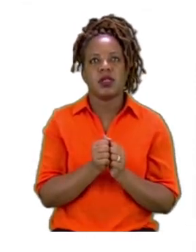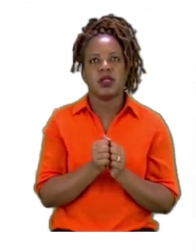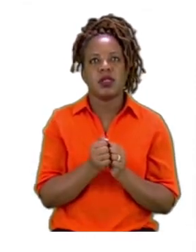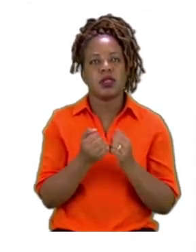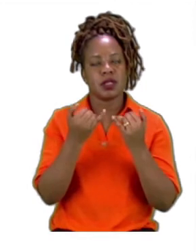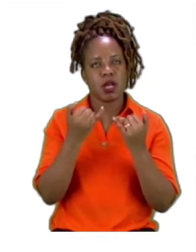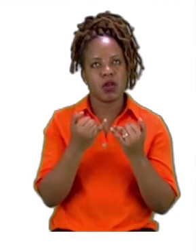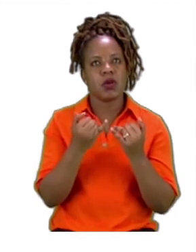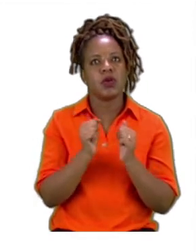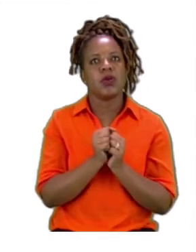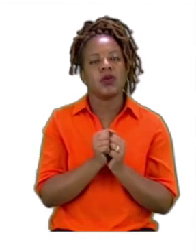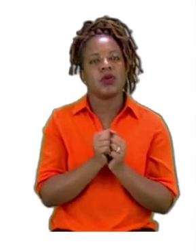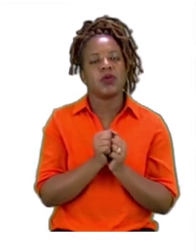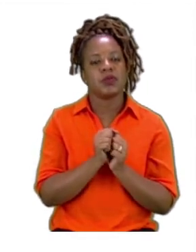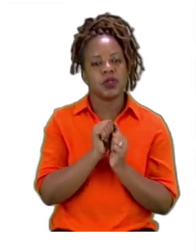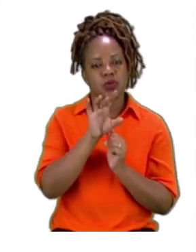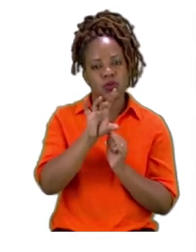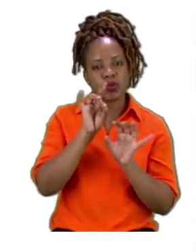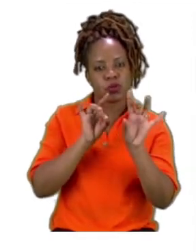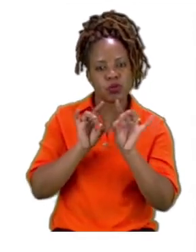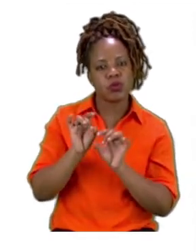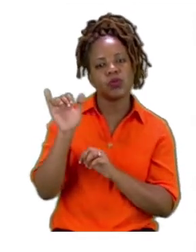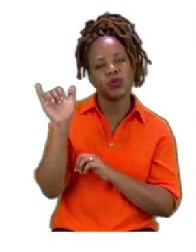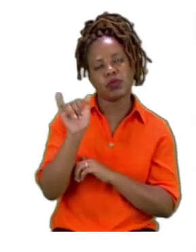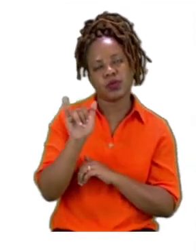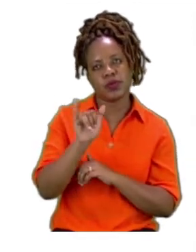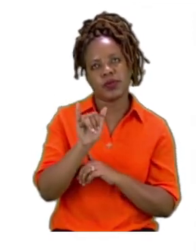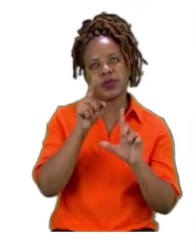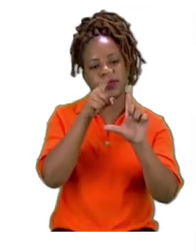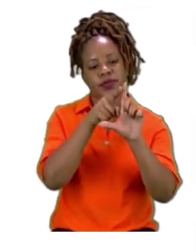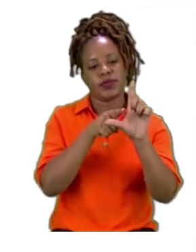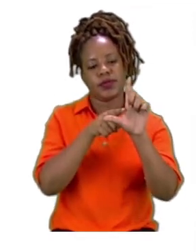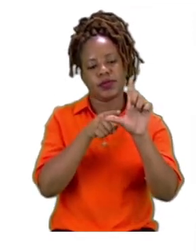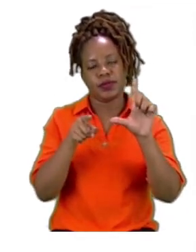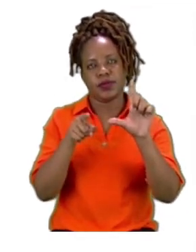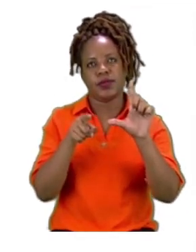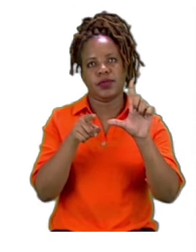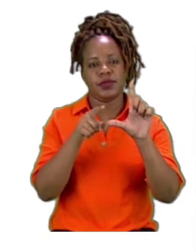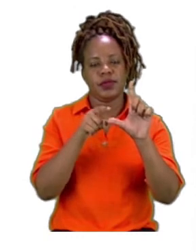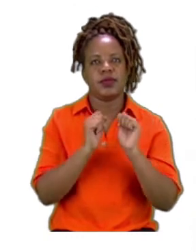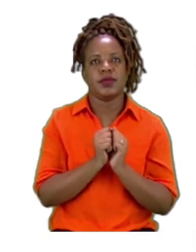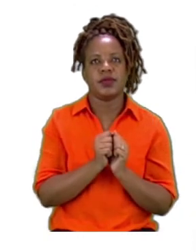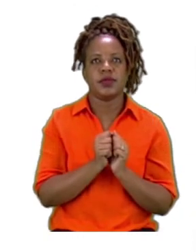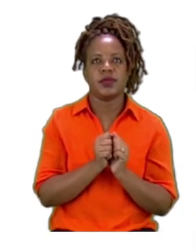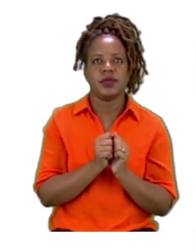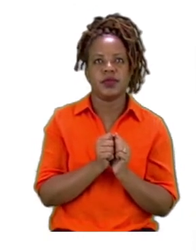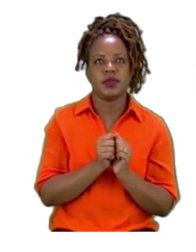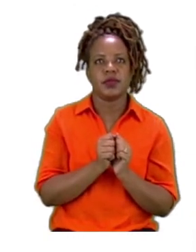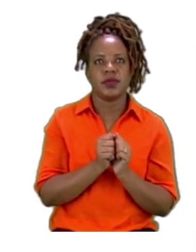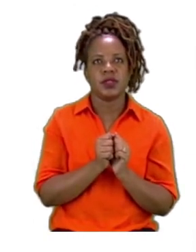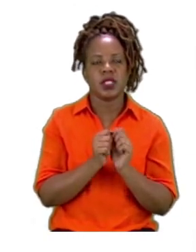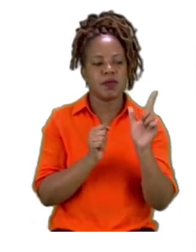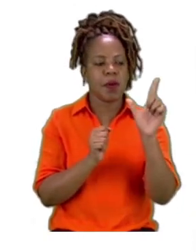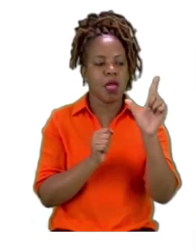correct right angles. Remember, if the right is going inside, then it is not a right angle.